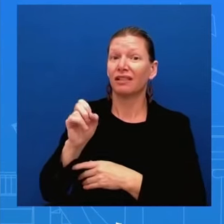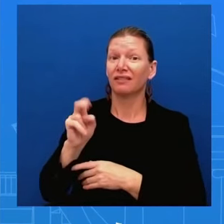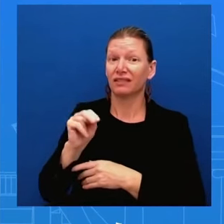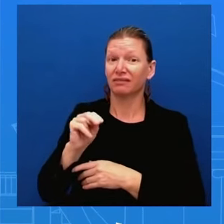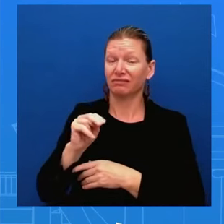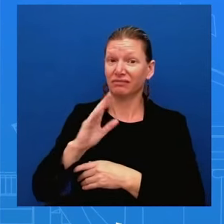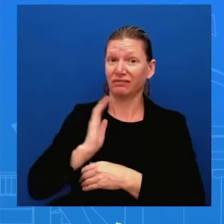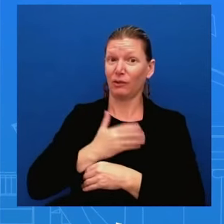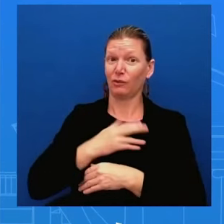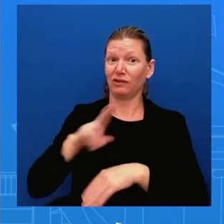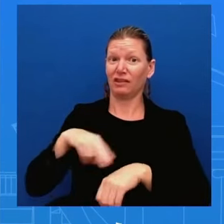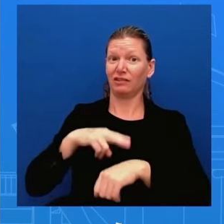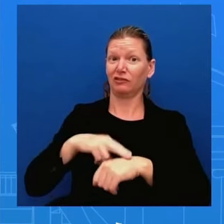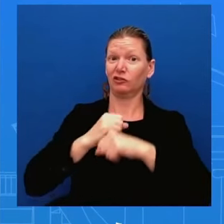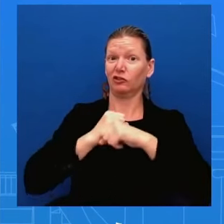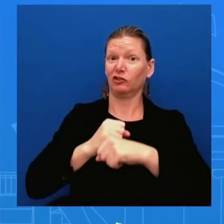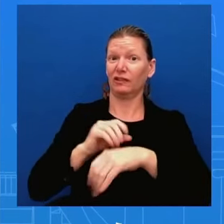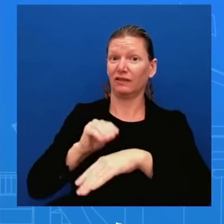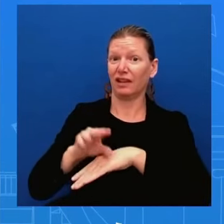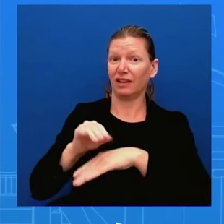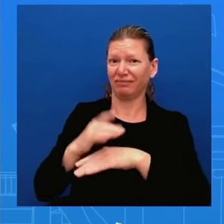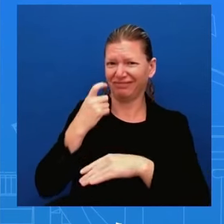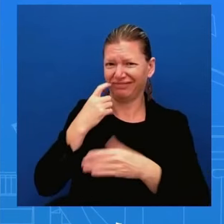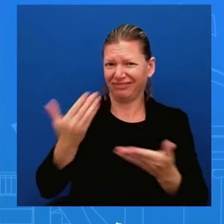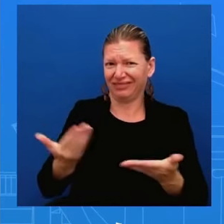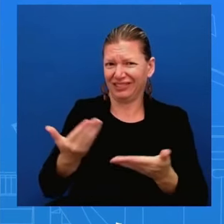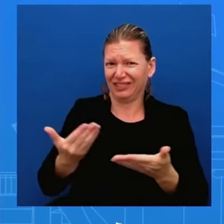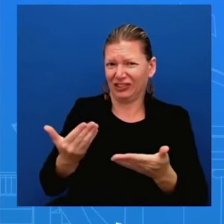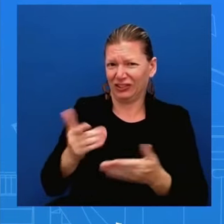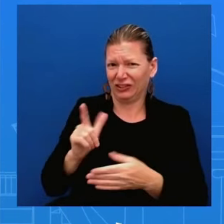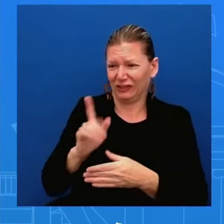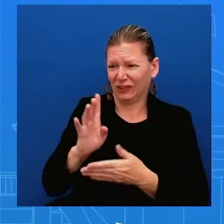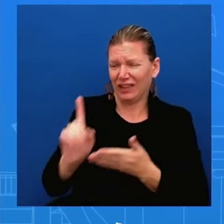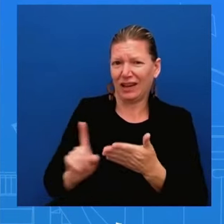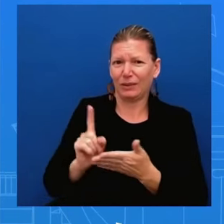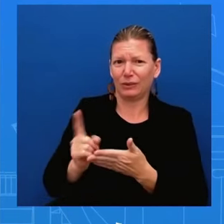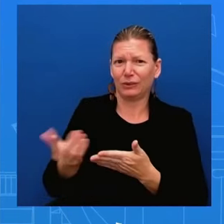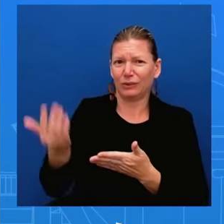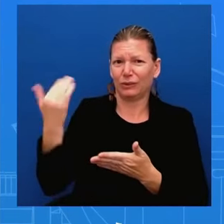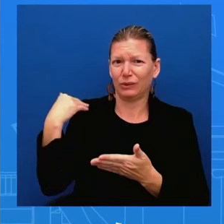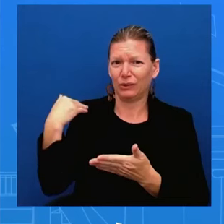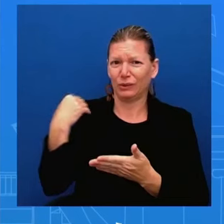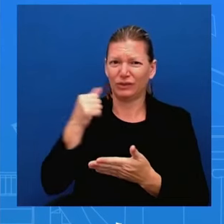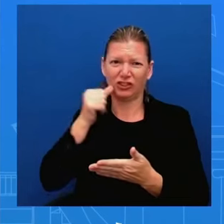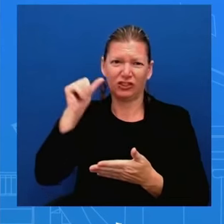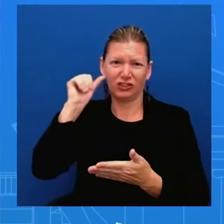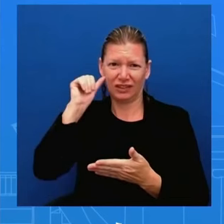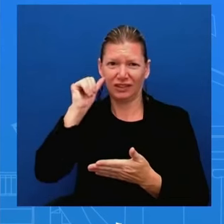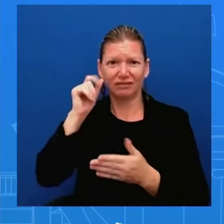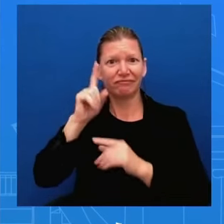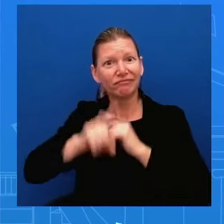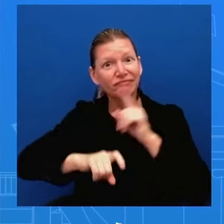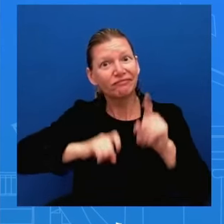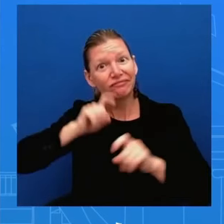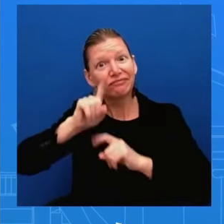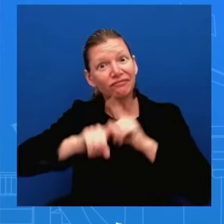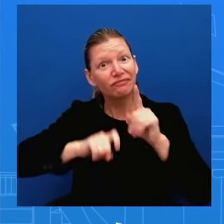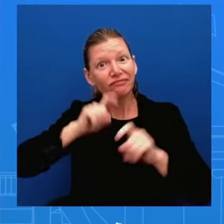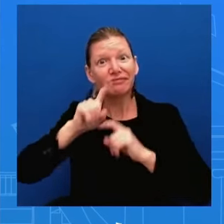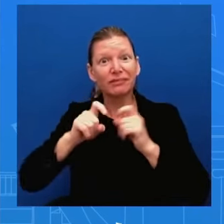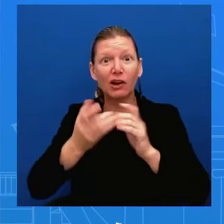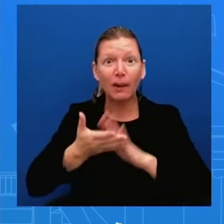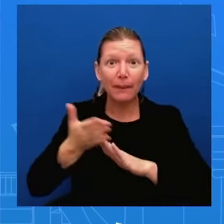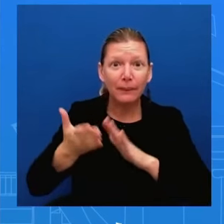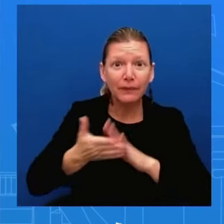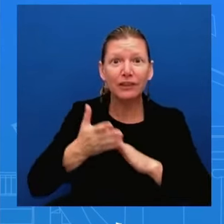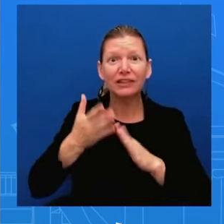obviously and what we're seeing in rafa we have been very clear about this that we are going to continue to monitor to keep a close eye uh we he also